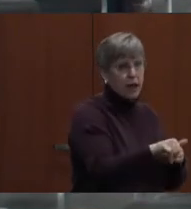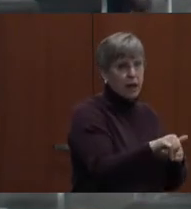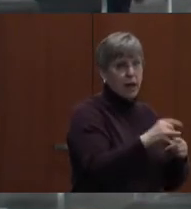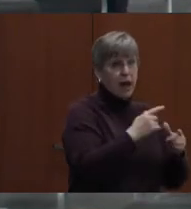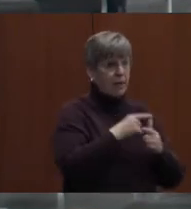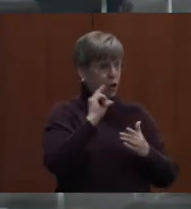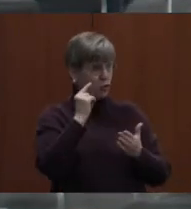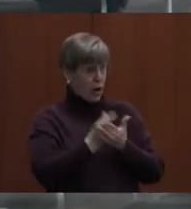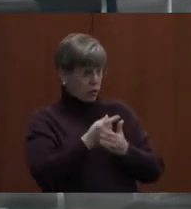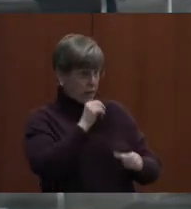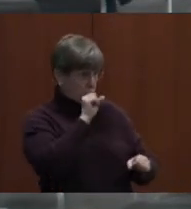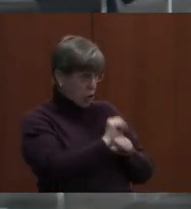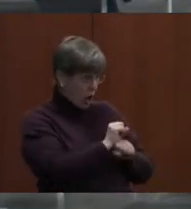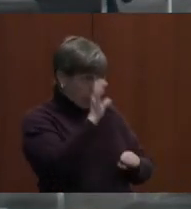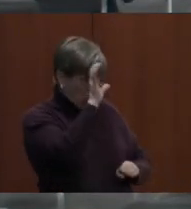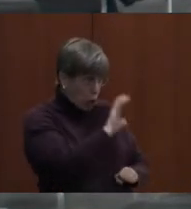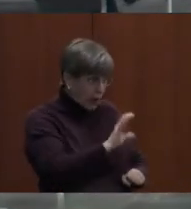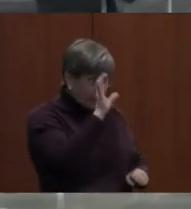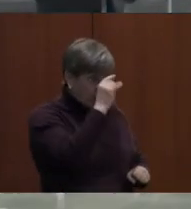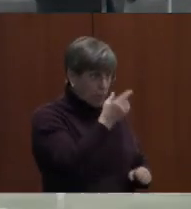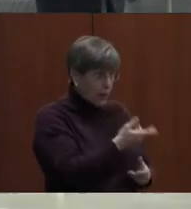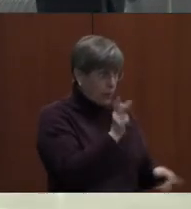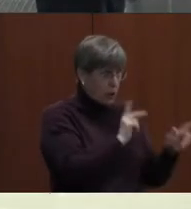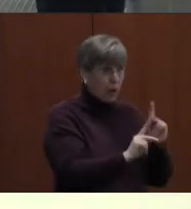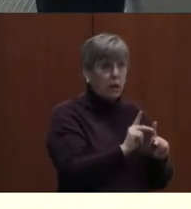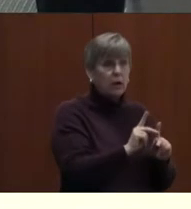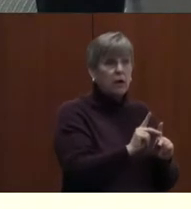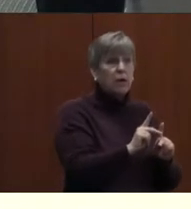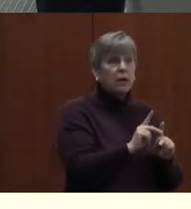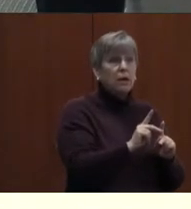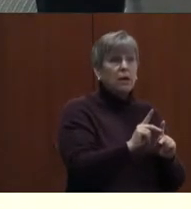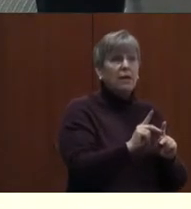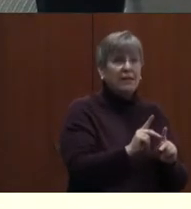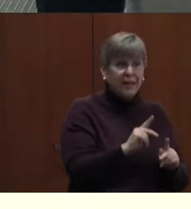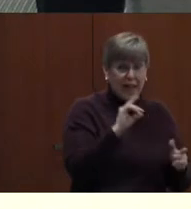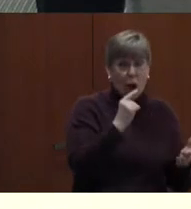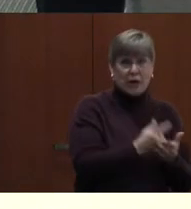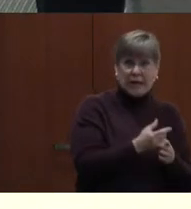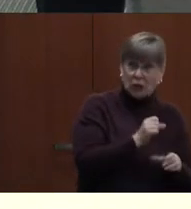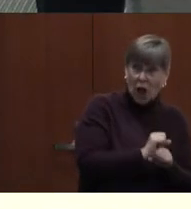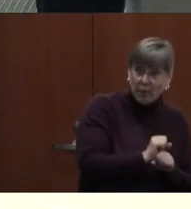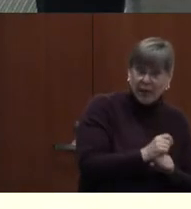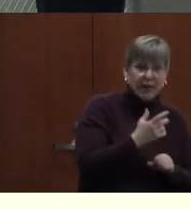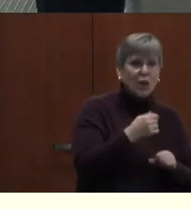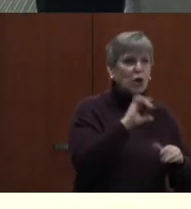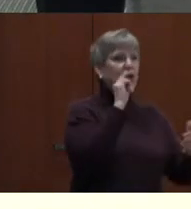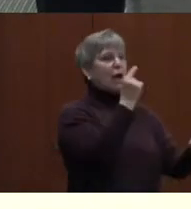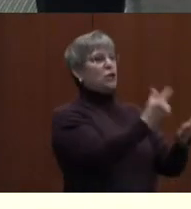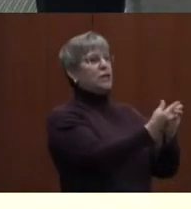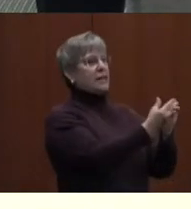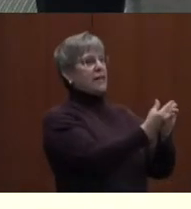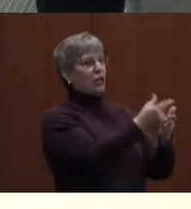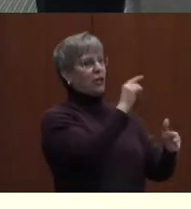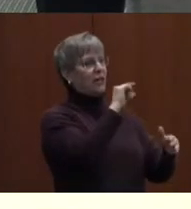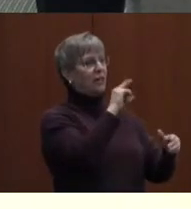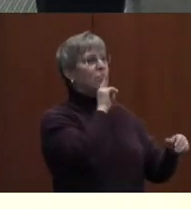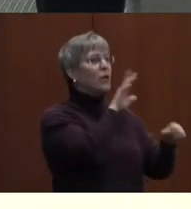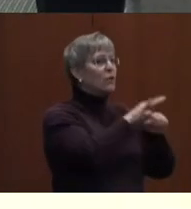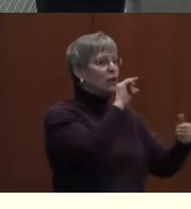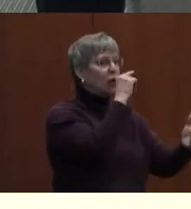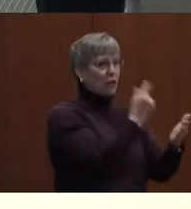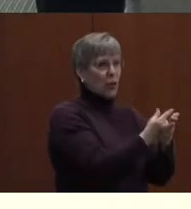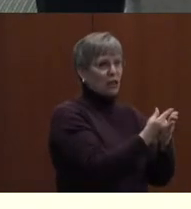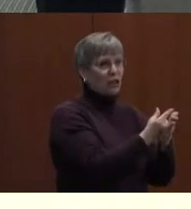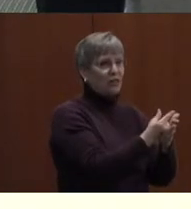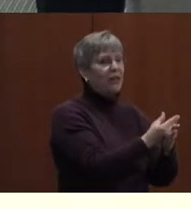And they're guaranteed a job or you're looking at? I don't know that they're guaranteed a job. They're guaranteed graduation. They'll be completing their programs